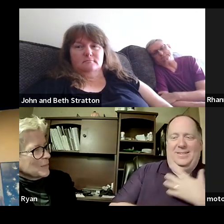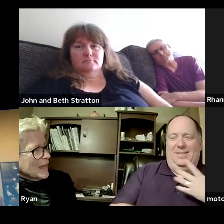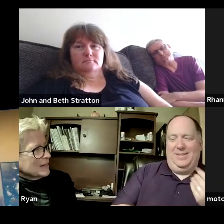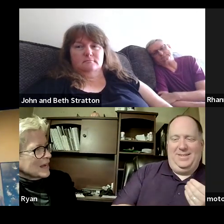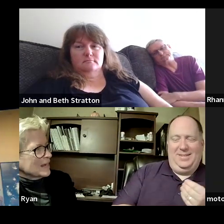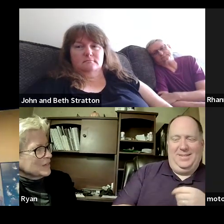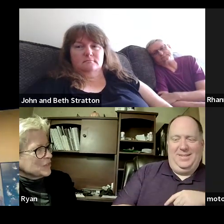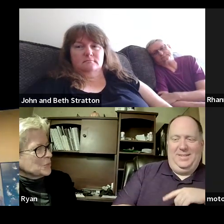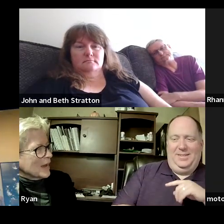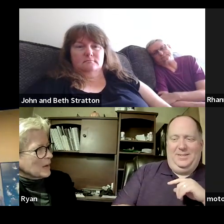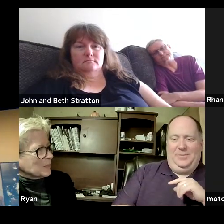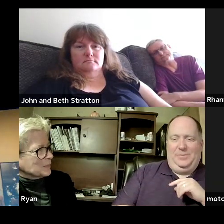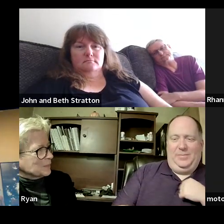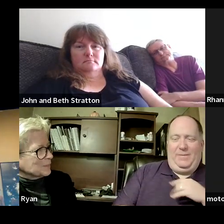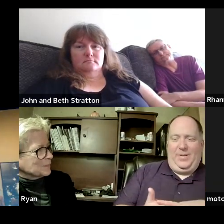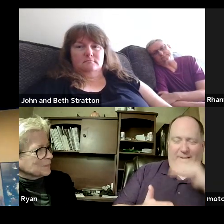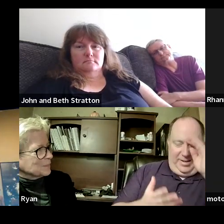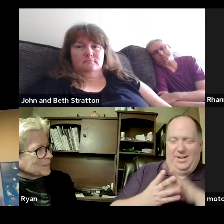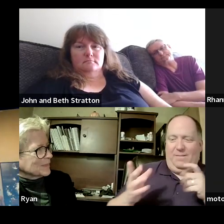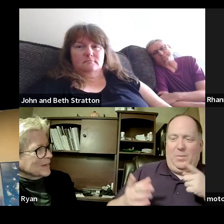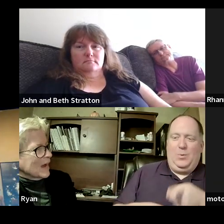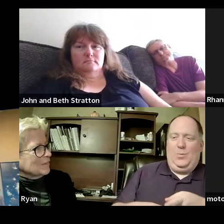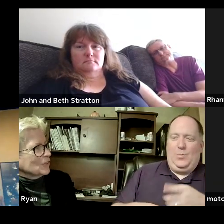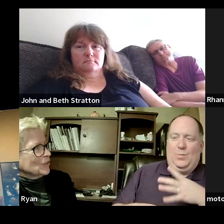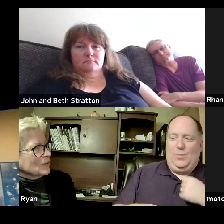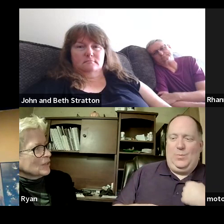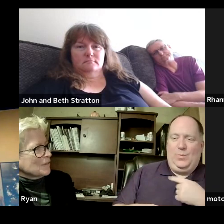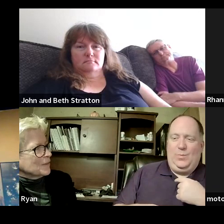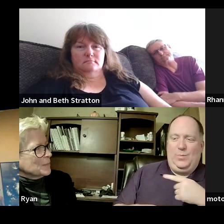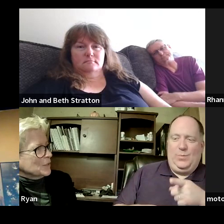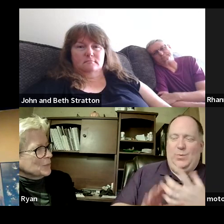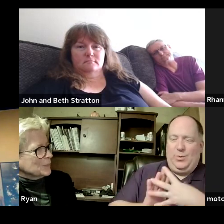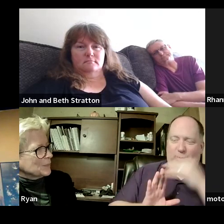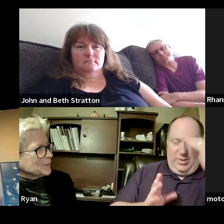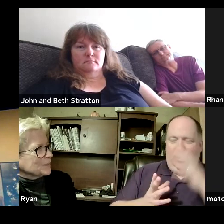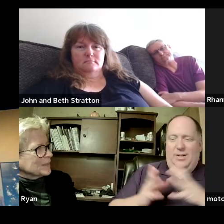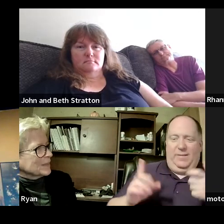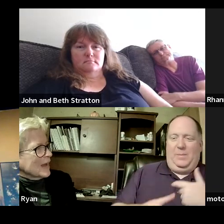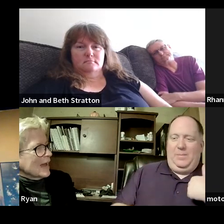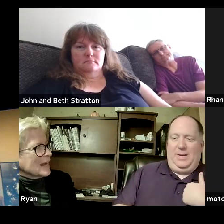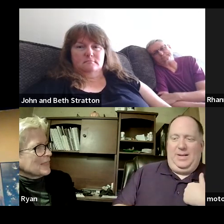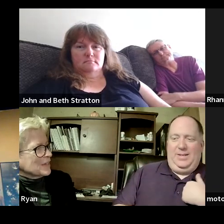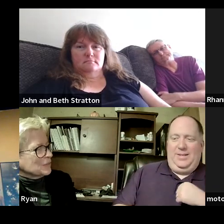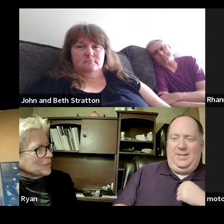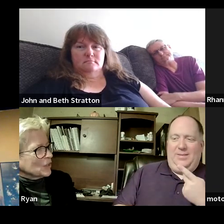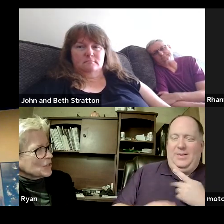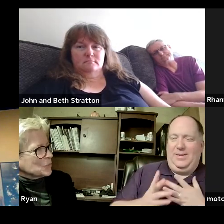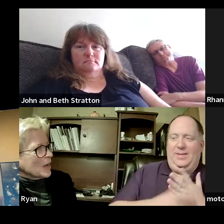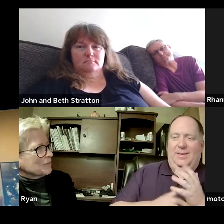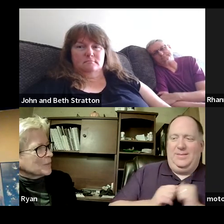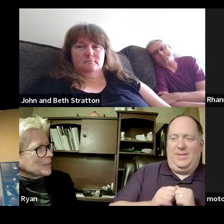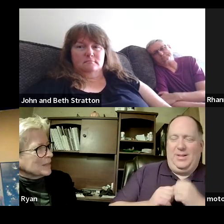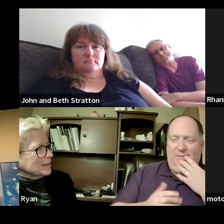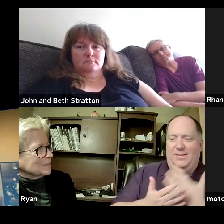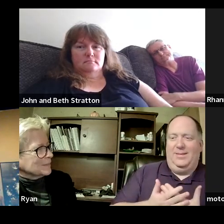from that day to now i've learned a lot from you and i think you've learned